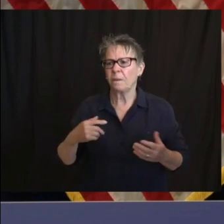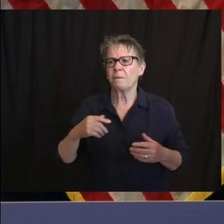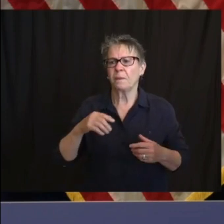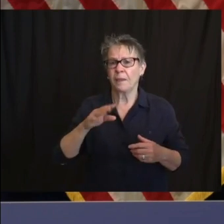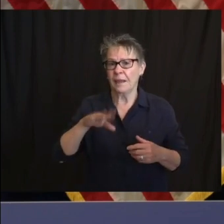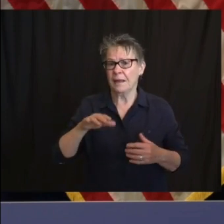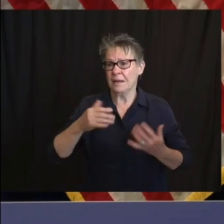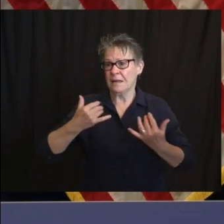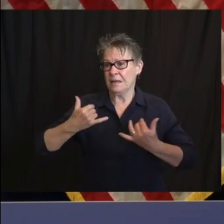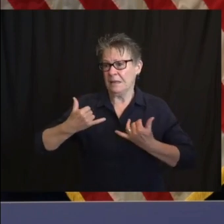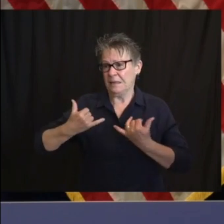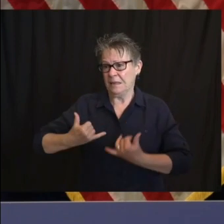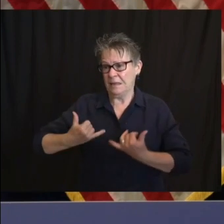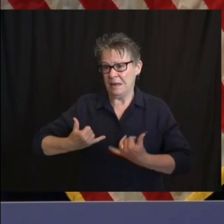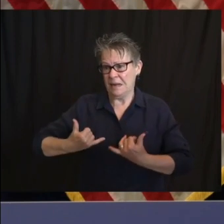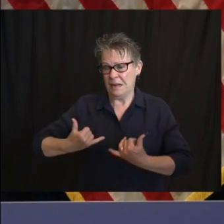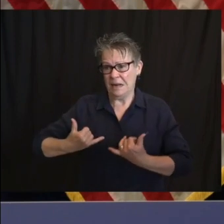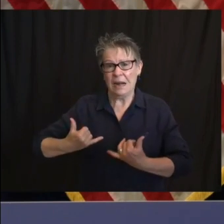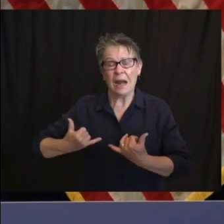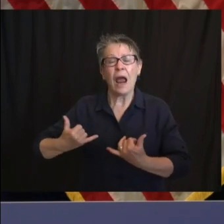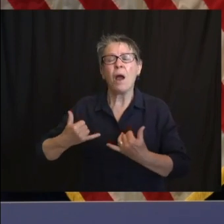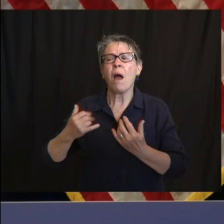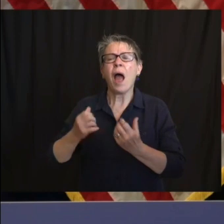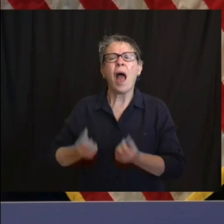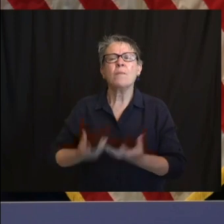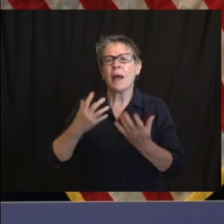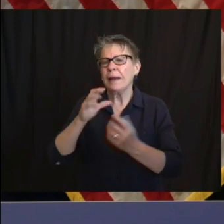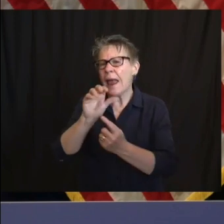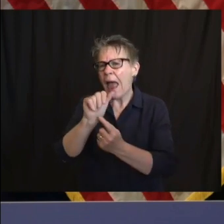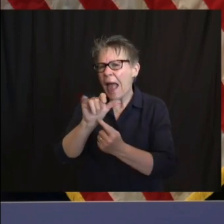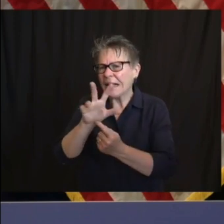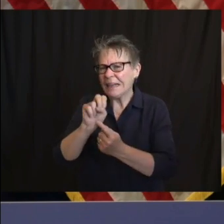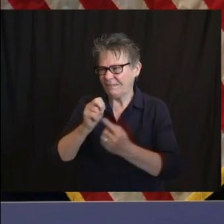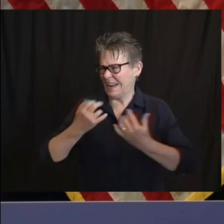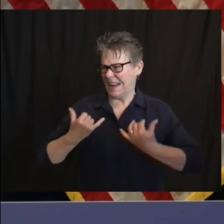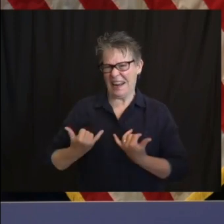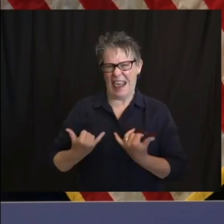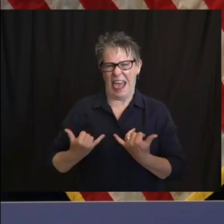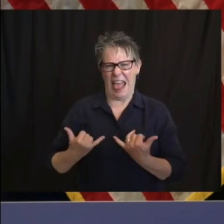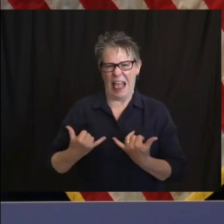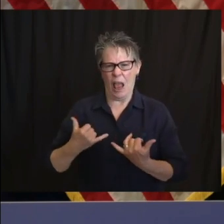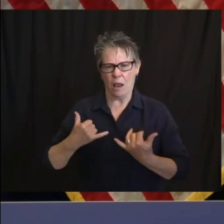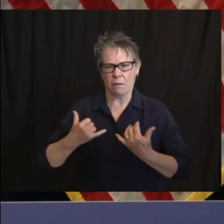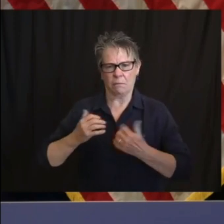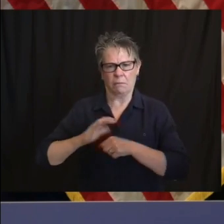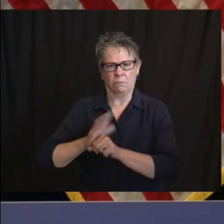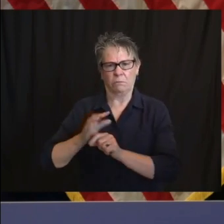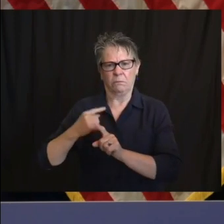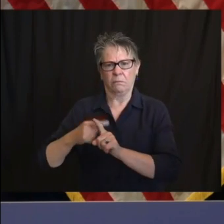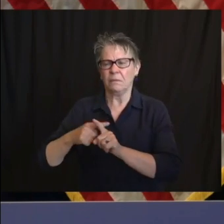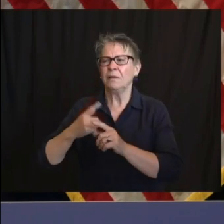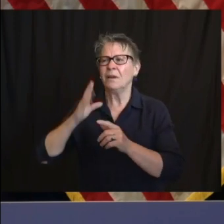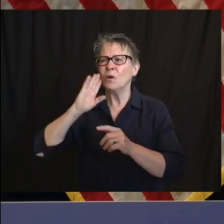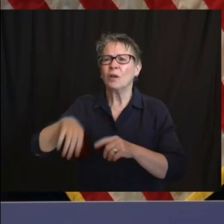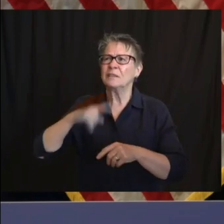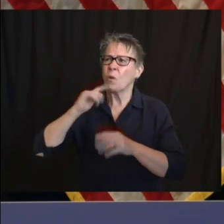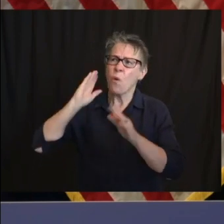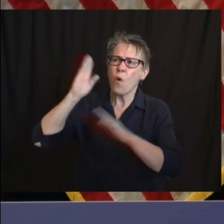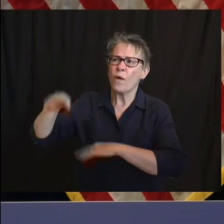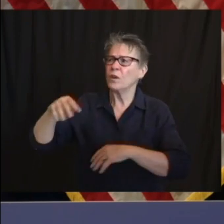to worry about? Thank you. I'll leave the last one to the experts. I would just say, if you can bear with us on